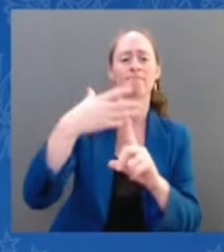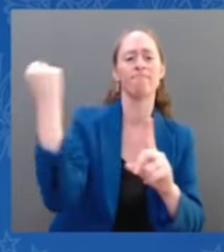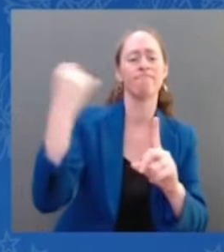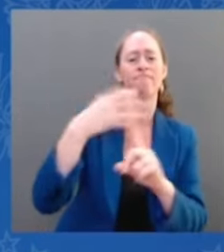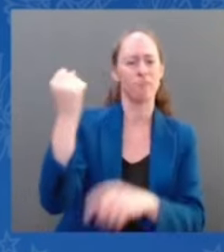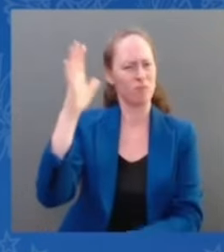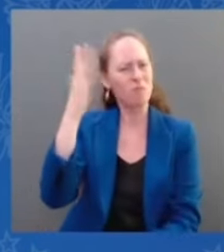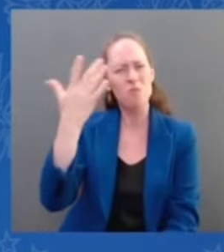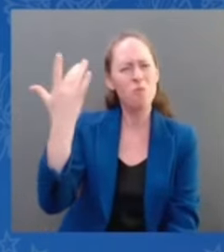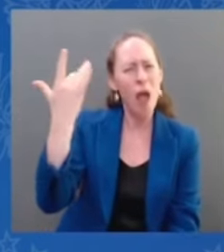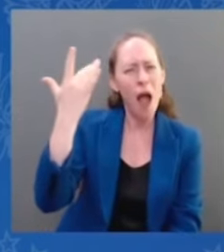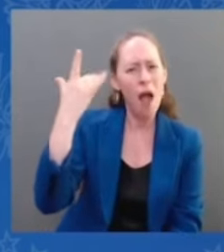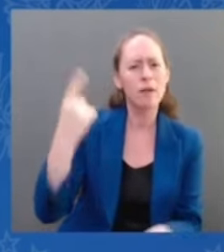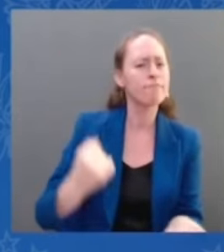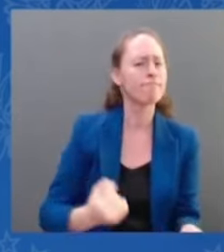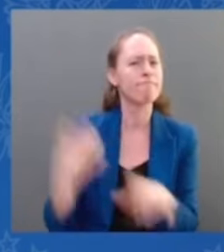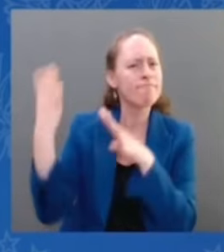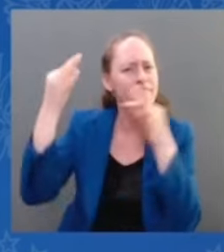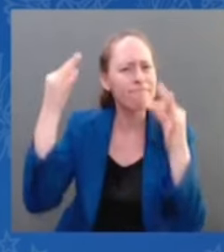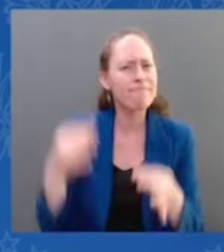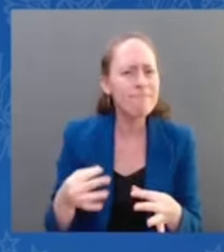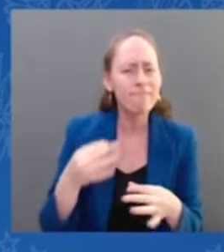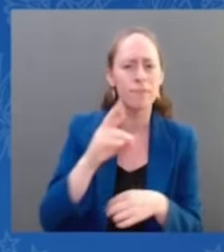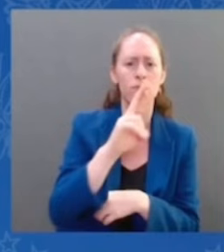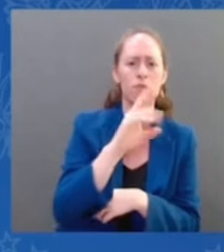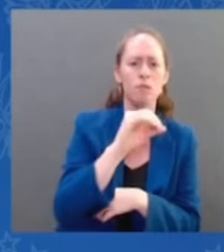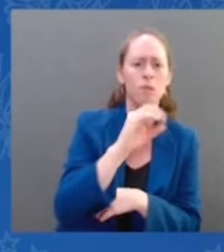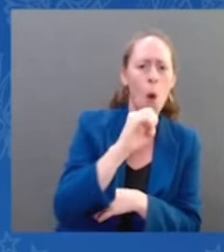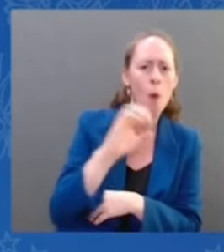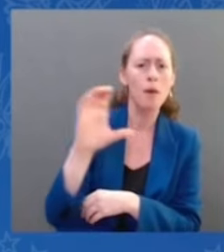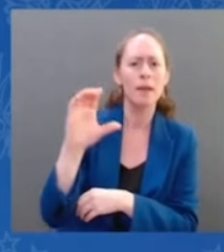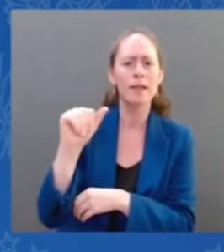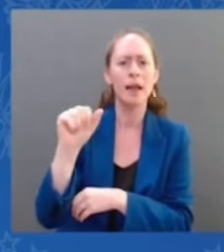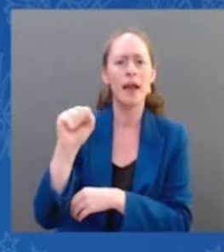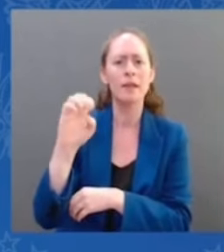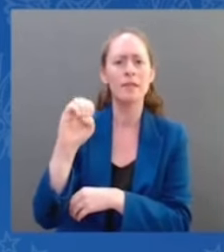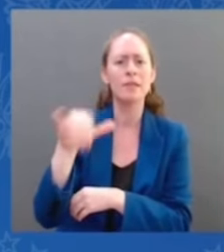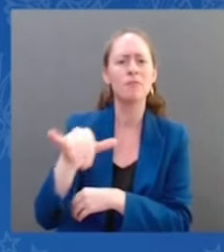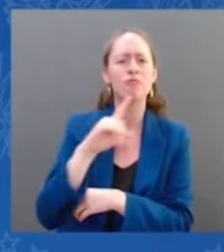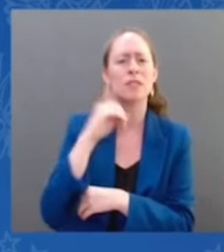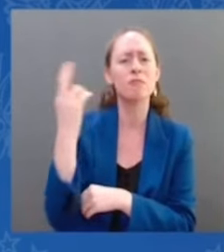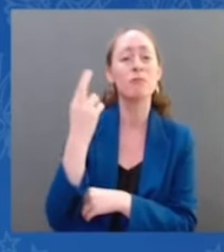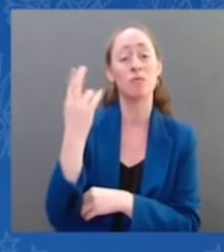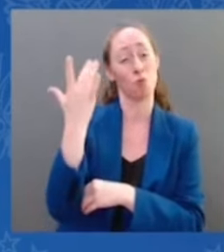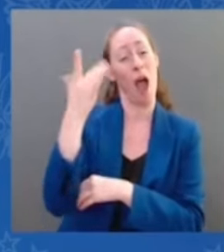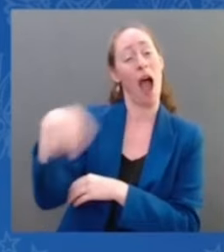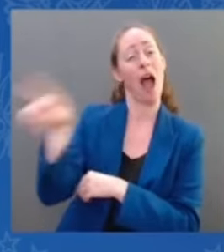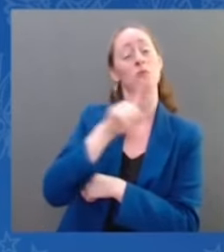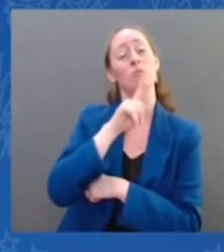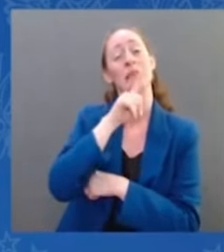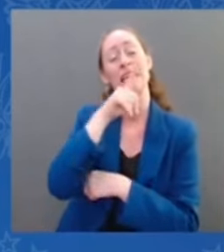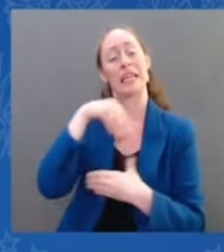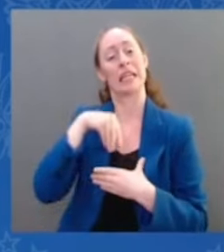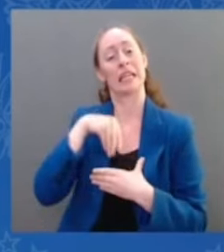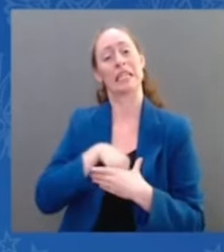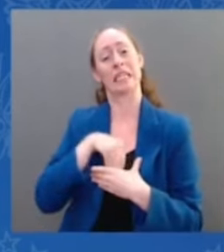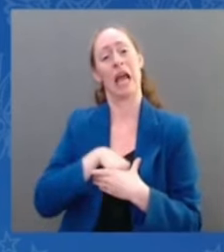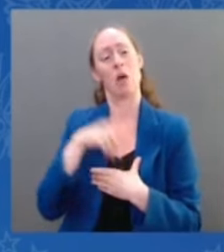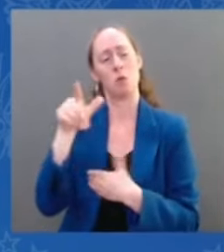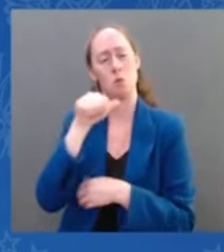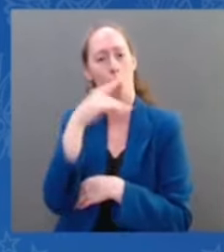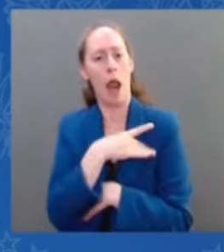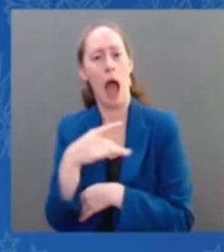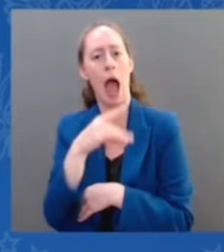discard them. End of quote. So what we're witnessing wasn't a constitutional judgment. It was an exercise in raw political